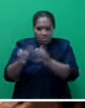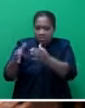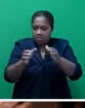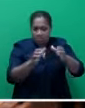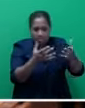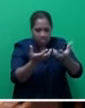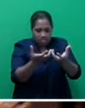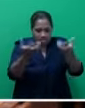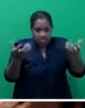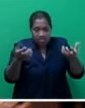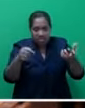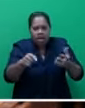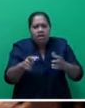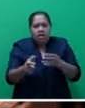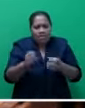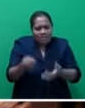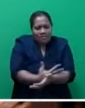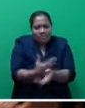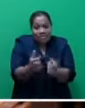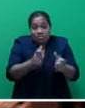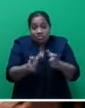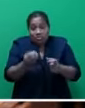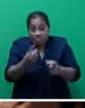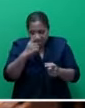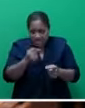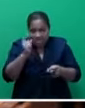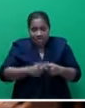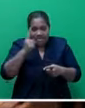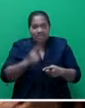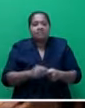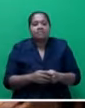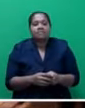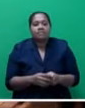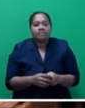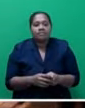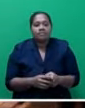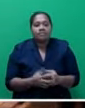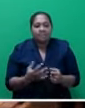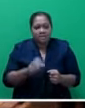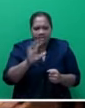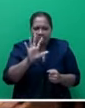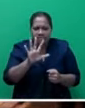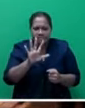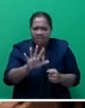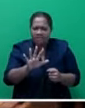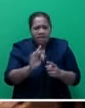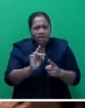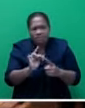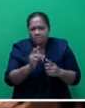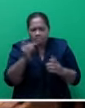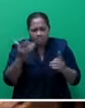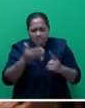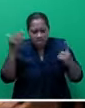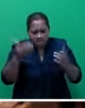our influence and control so that we can quickly address those issues. Five, particularly Mr. Speaker